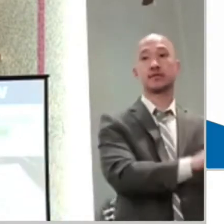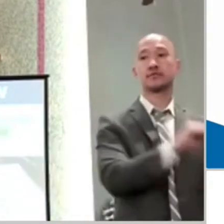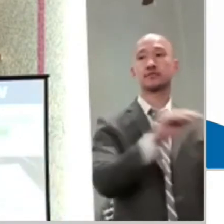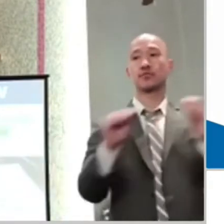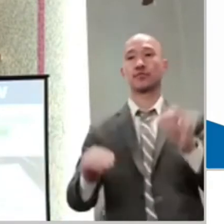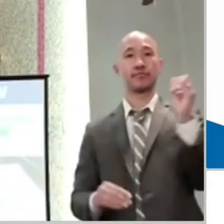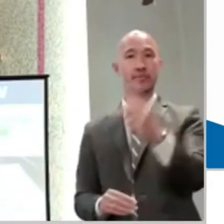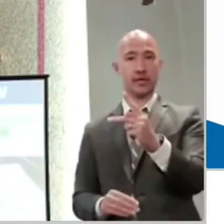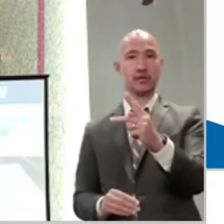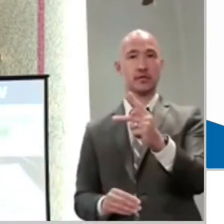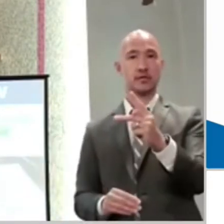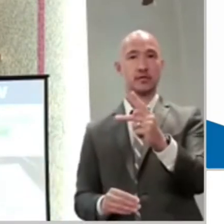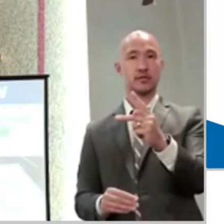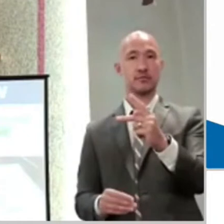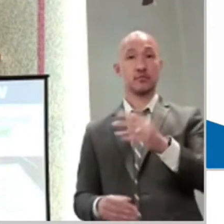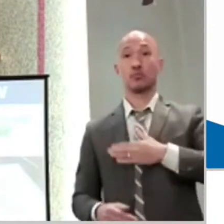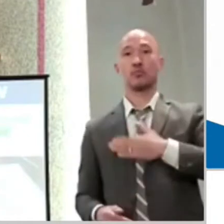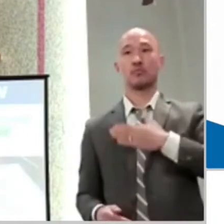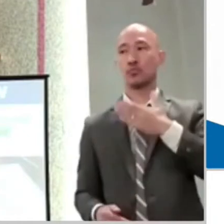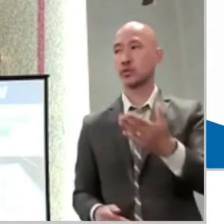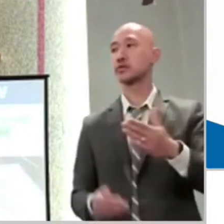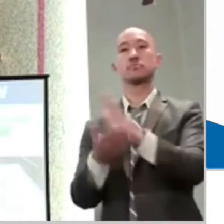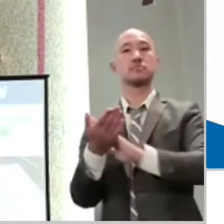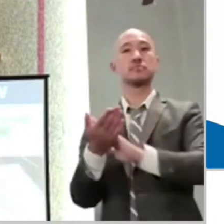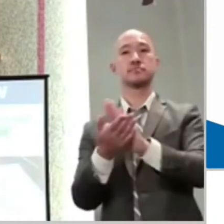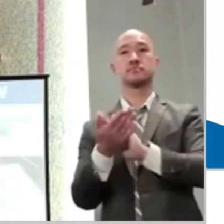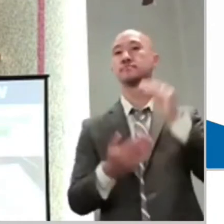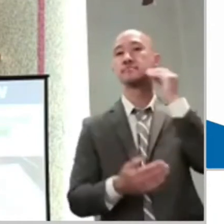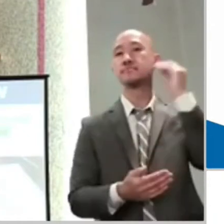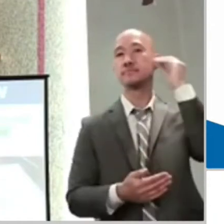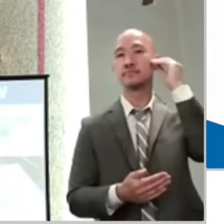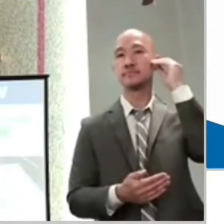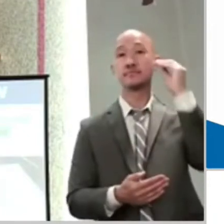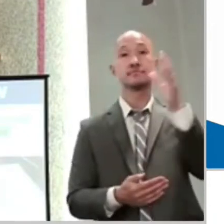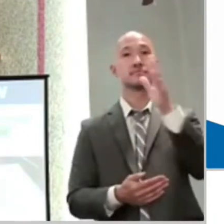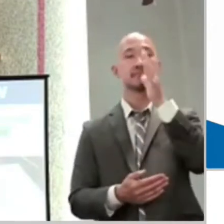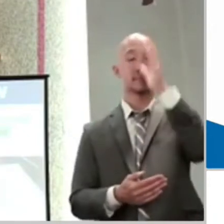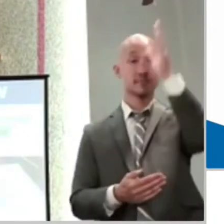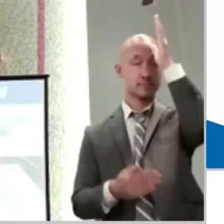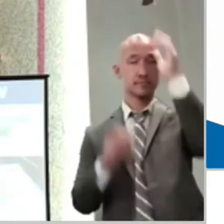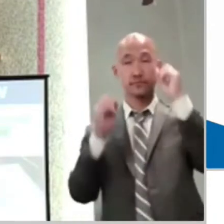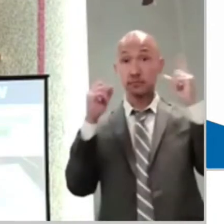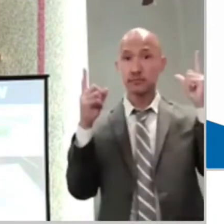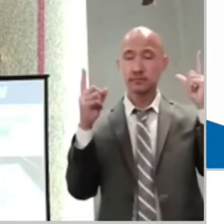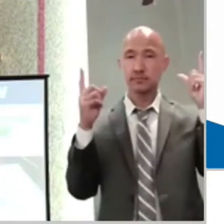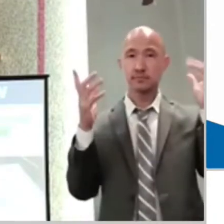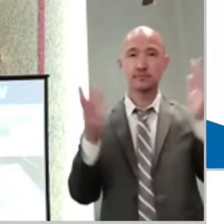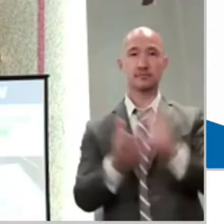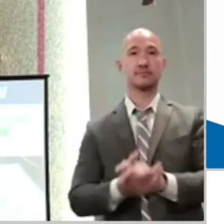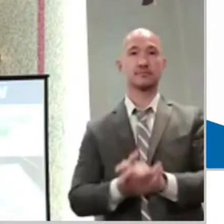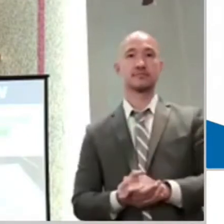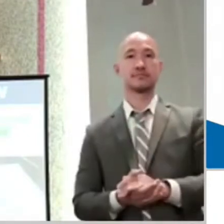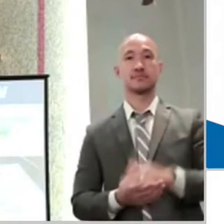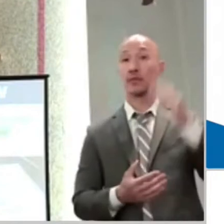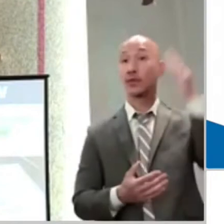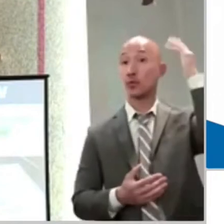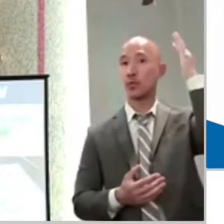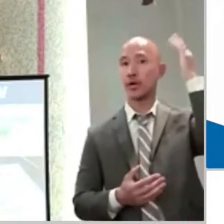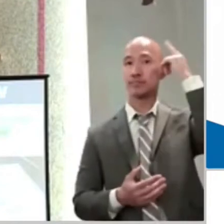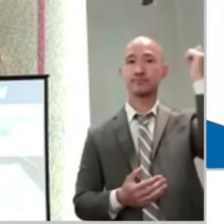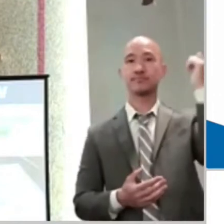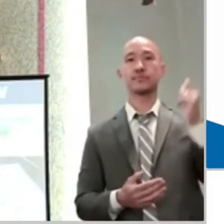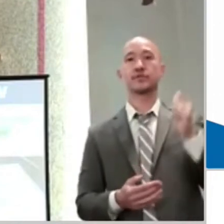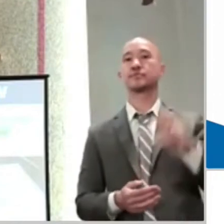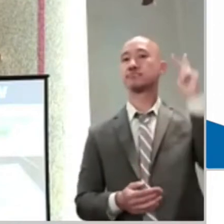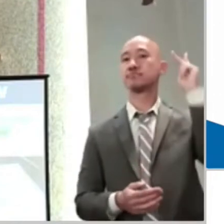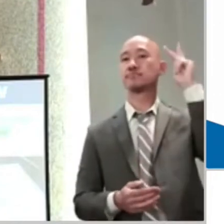did things that they didn't ask me to do, then they were very thankful and grateful. That's the difference. You see the difference